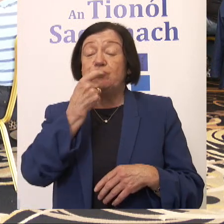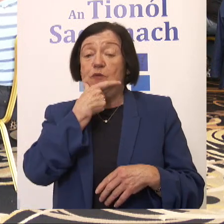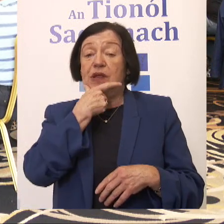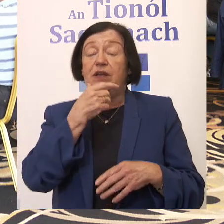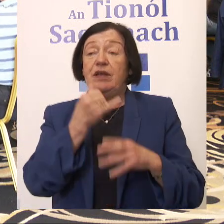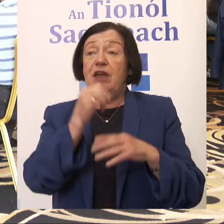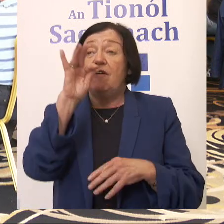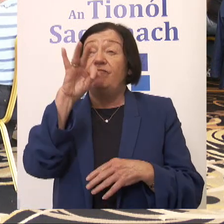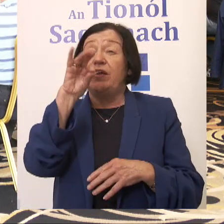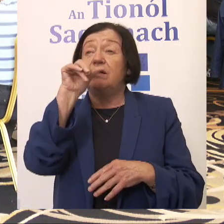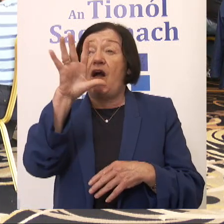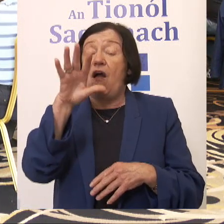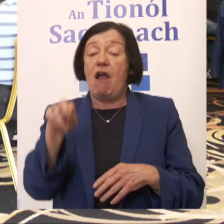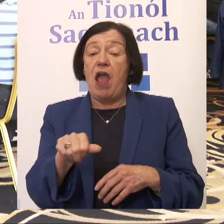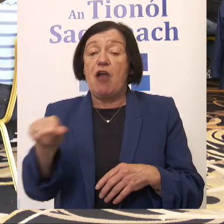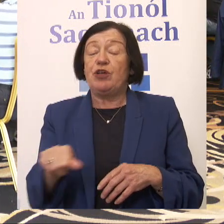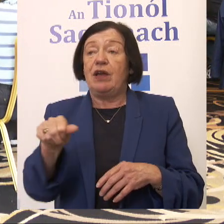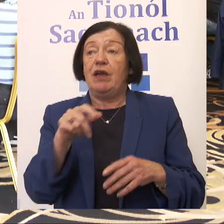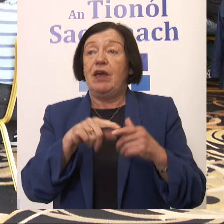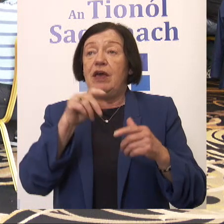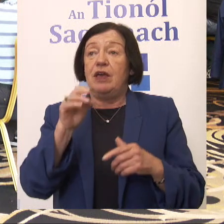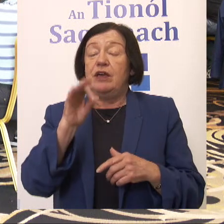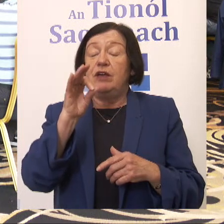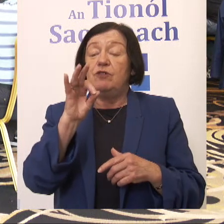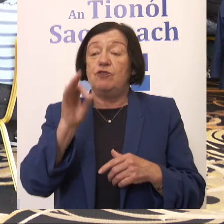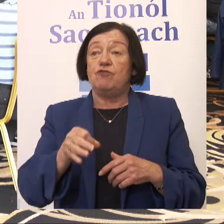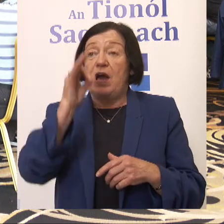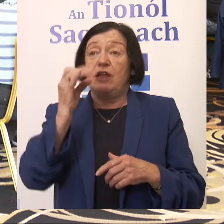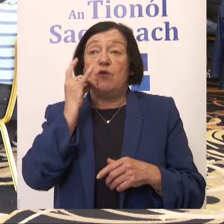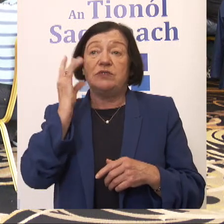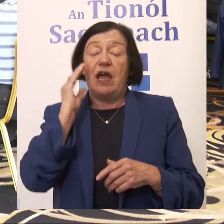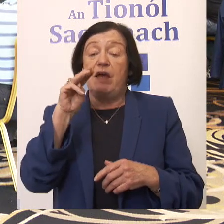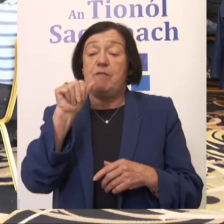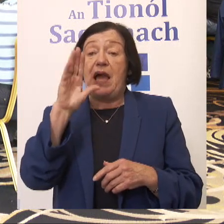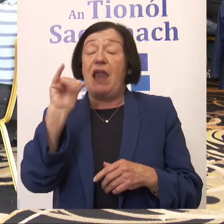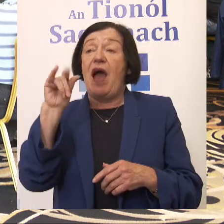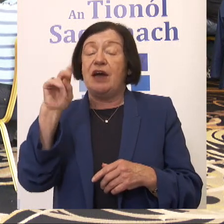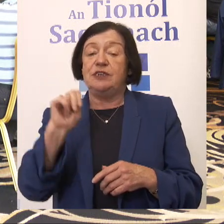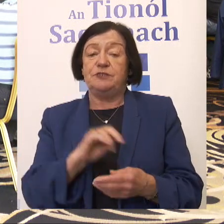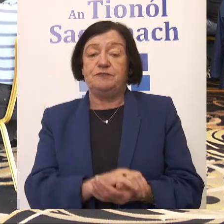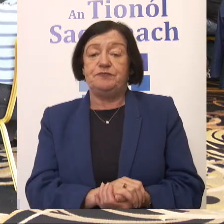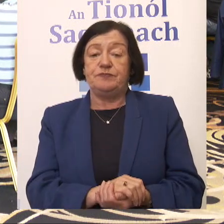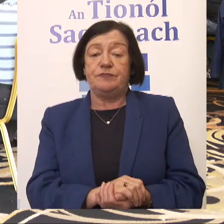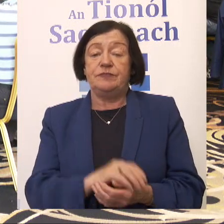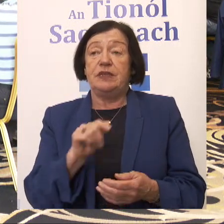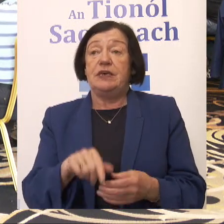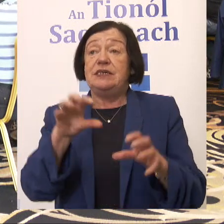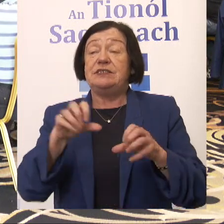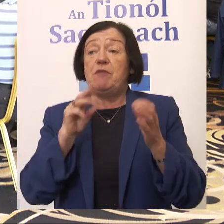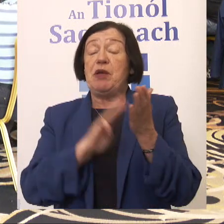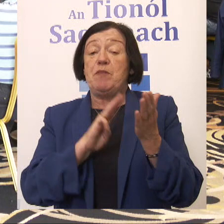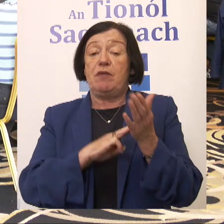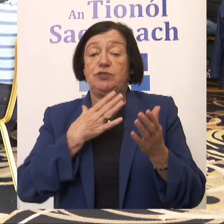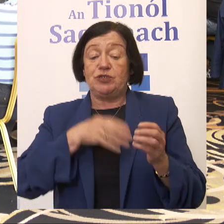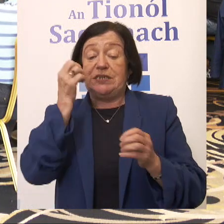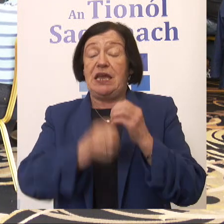region and the Grand Hotel in Malahoyd. So the Assembly members have just